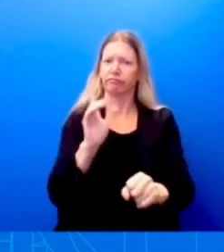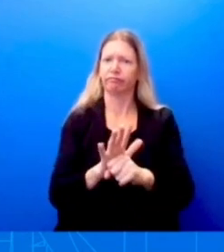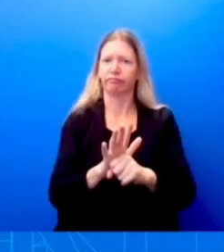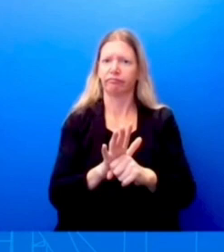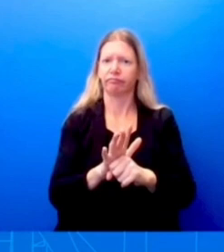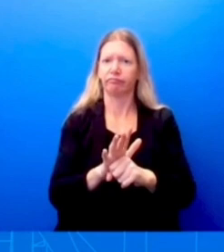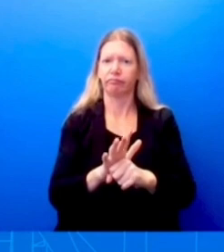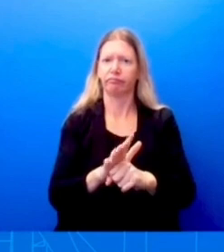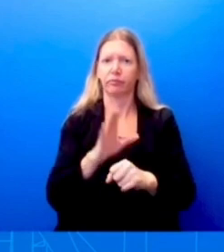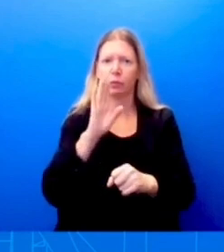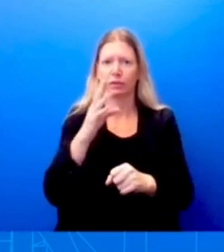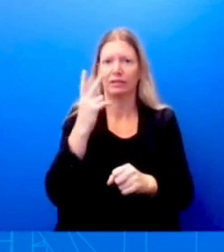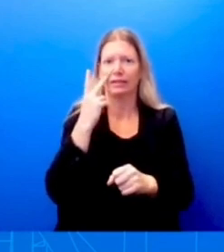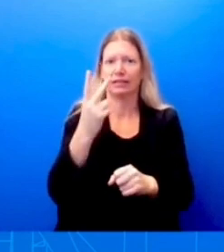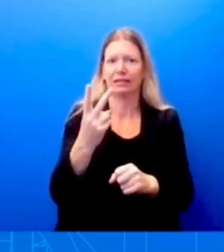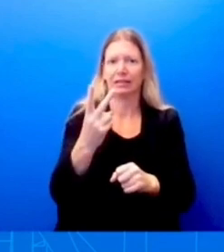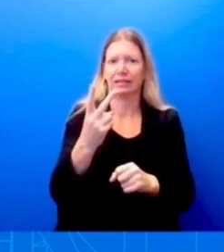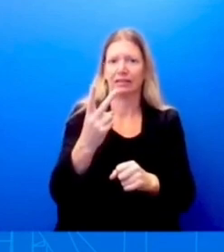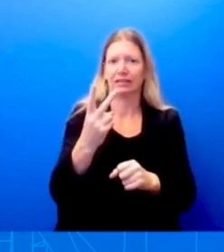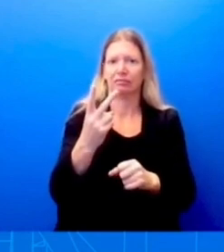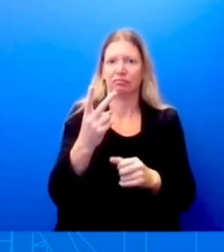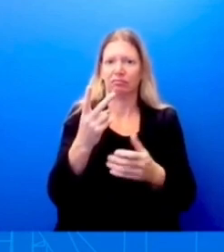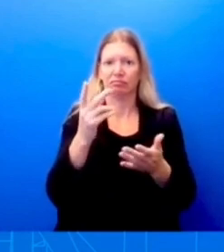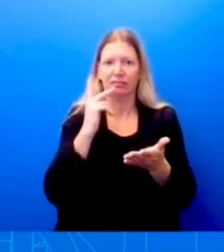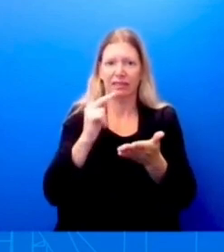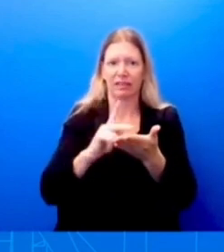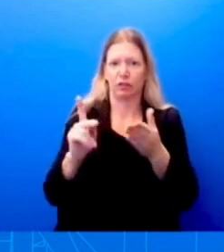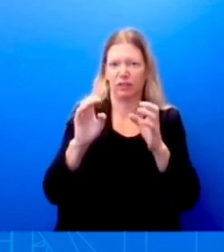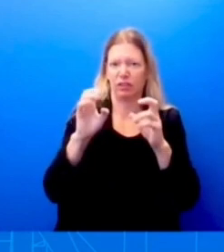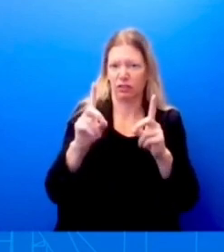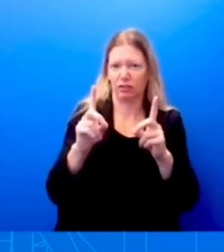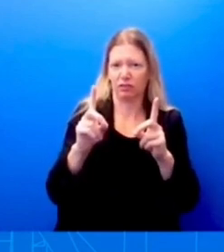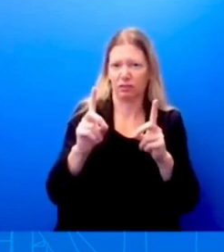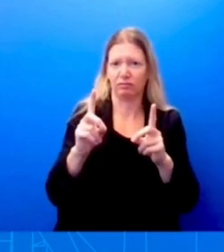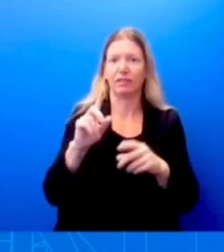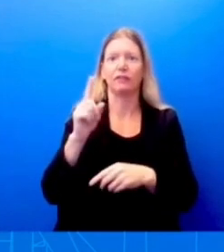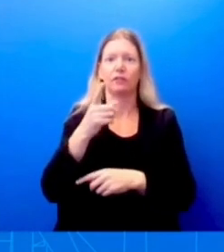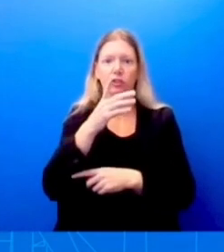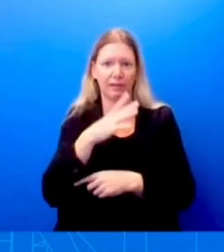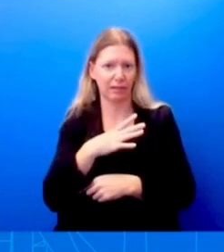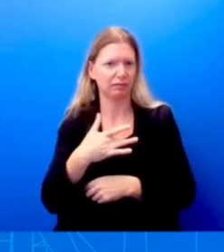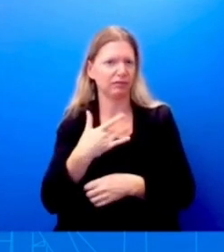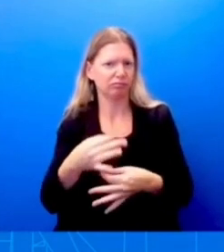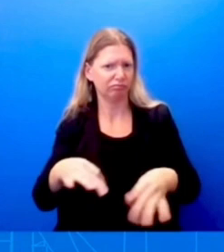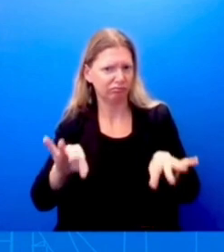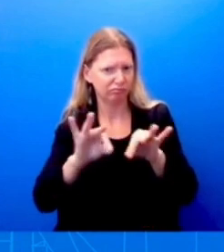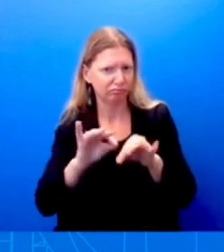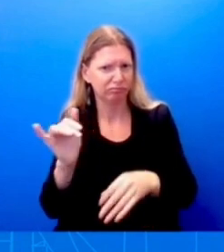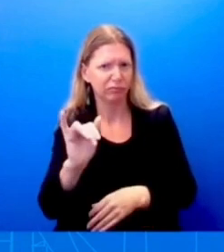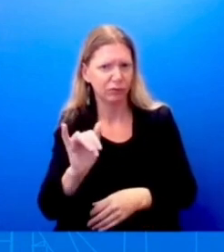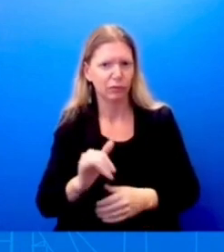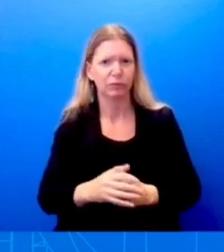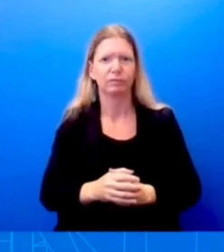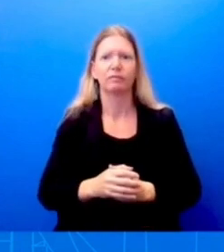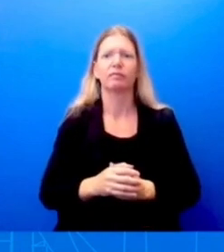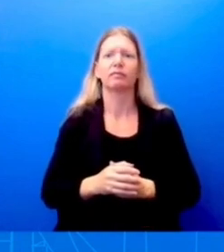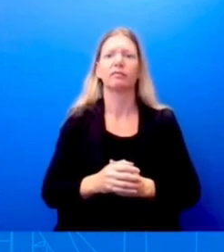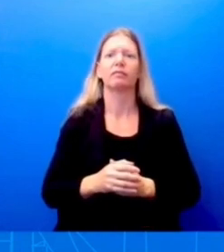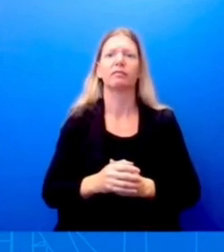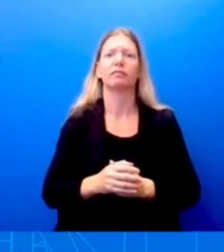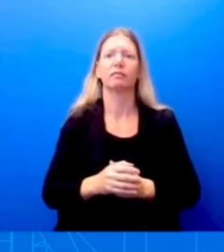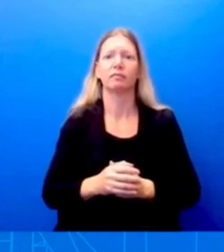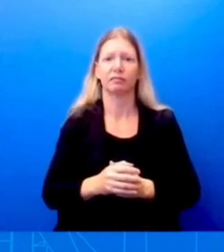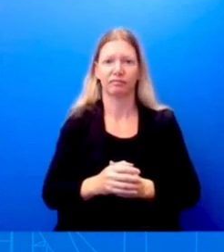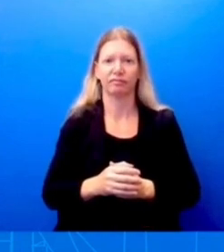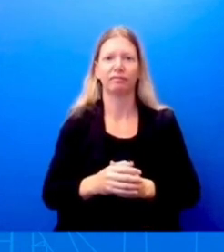course, this is something that's incredibly important to the First Lady as well. Also, a new AP poll asked Americans an open-ended question on their thoughts on the